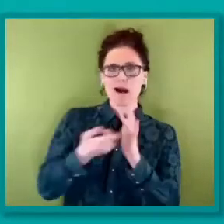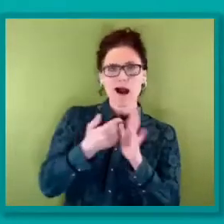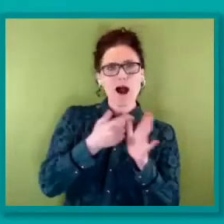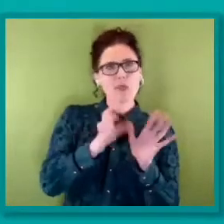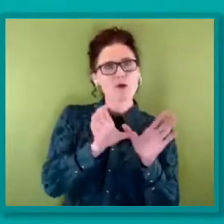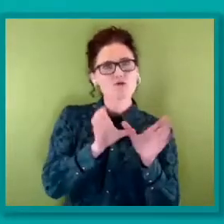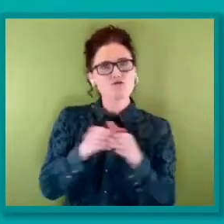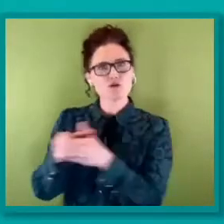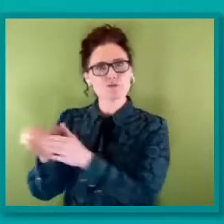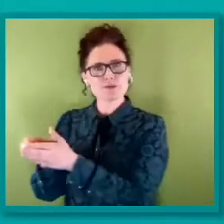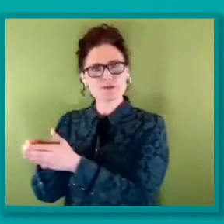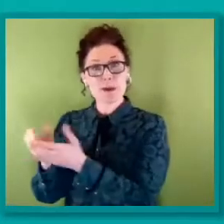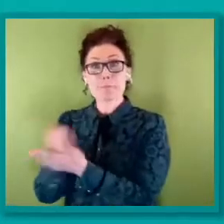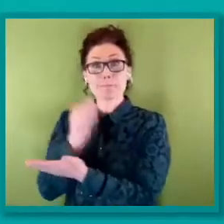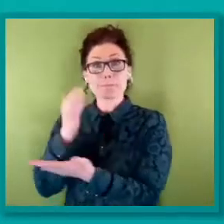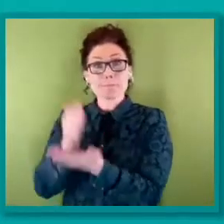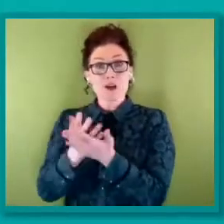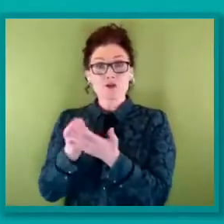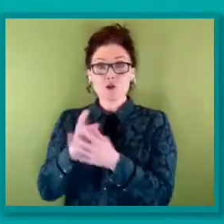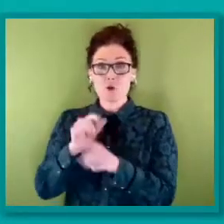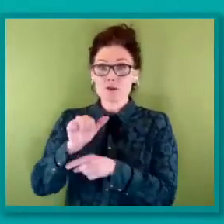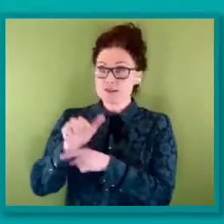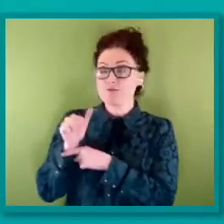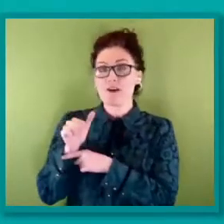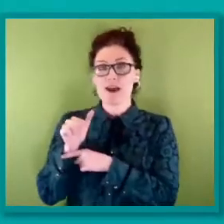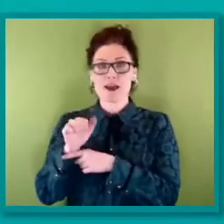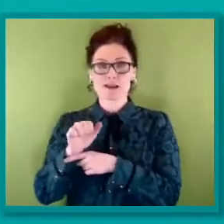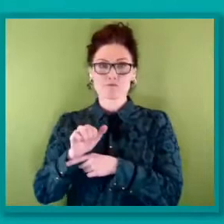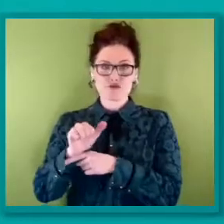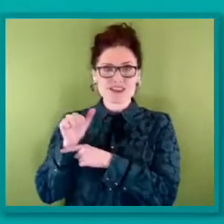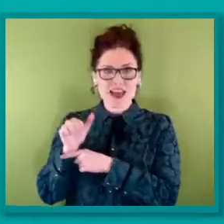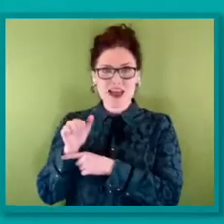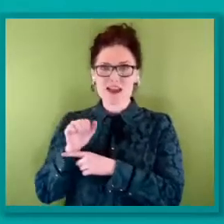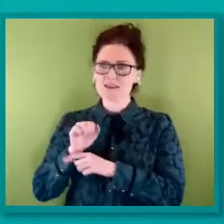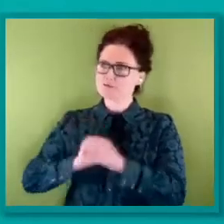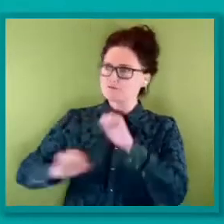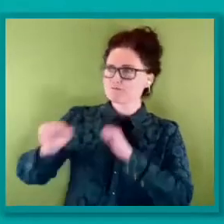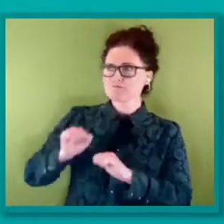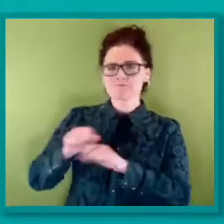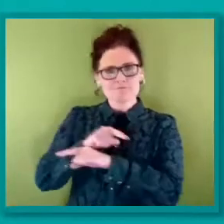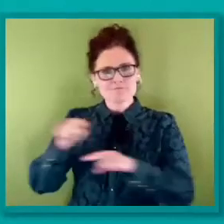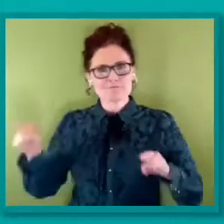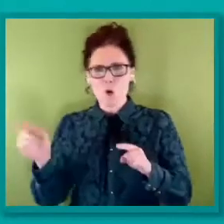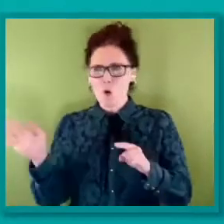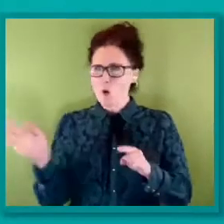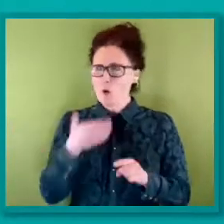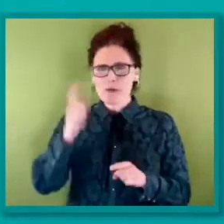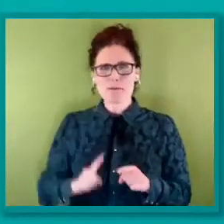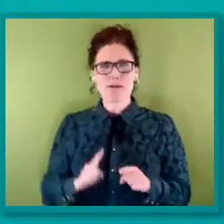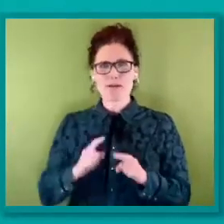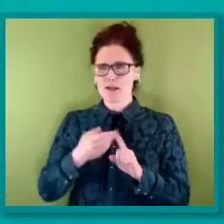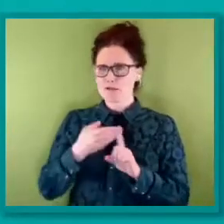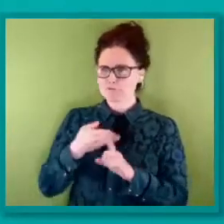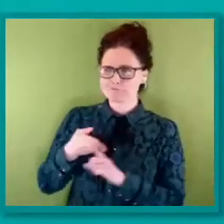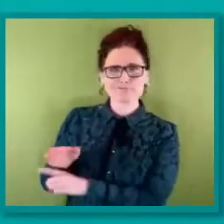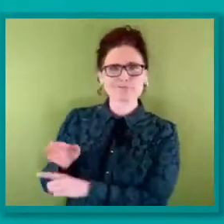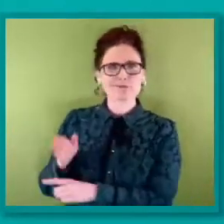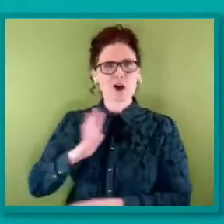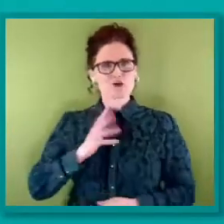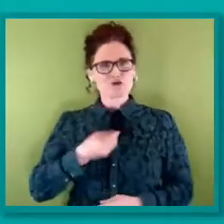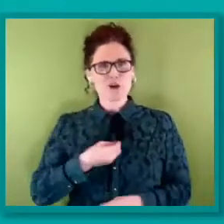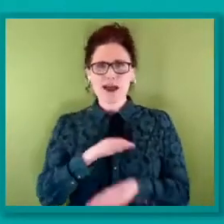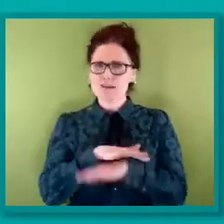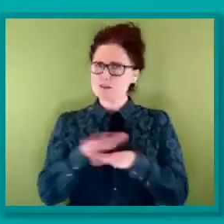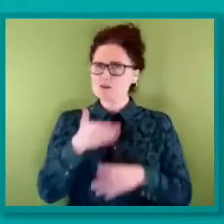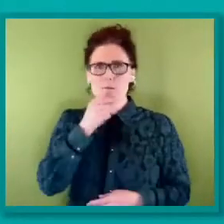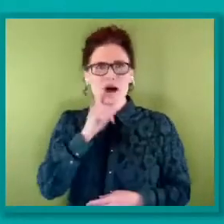rights and freedoms of the most marginalized among us. So trans and non-binary people, LGBTQ people